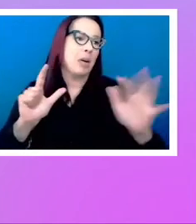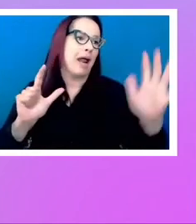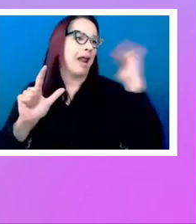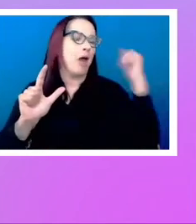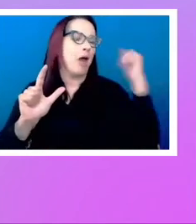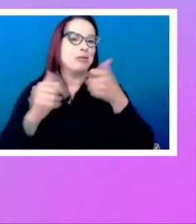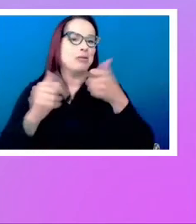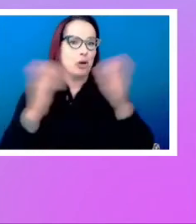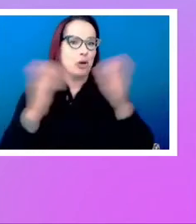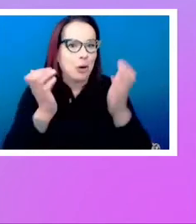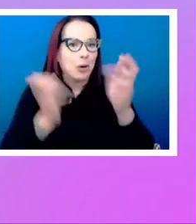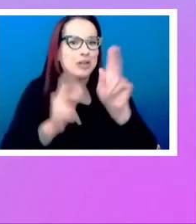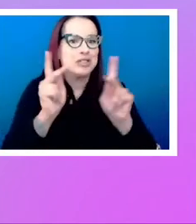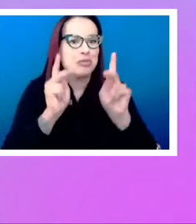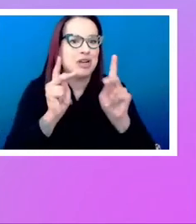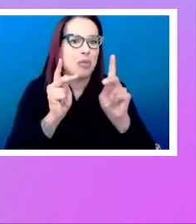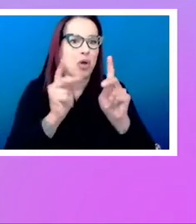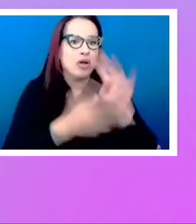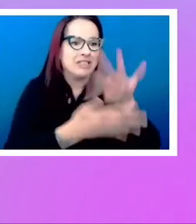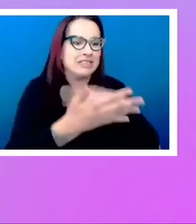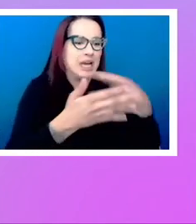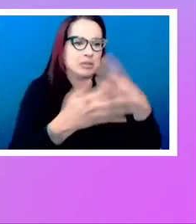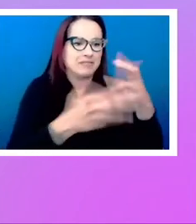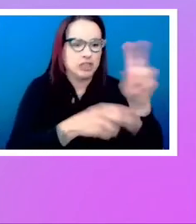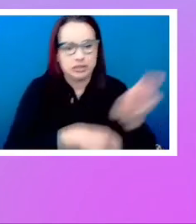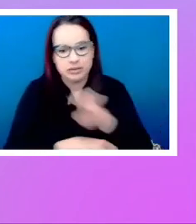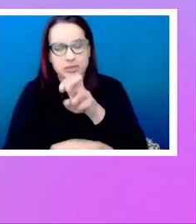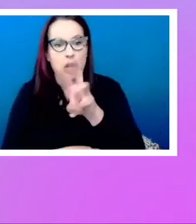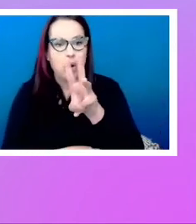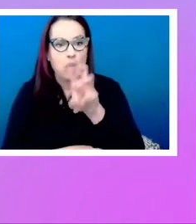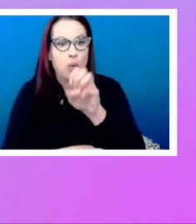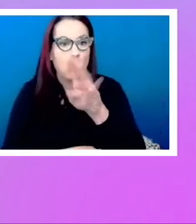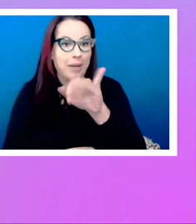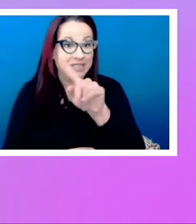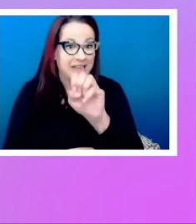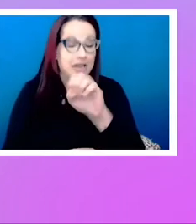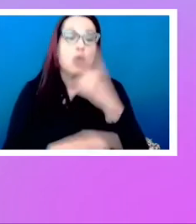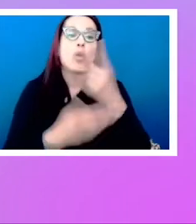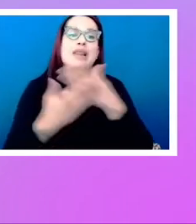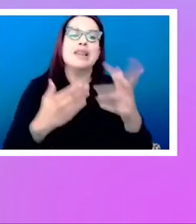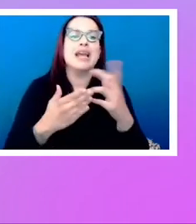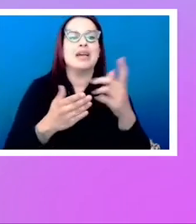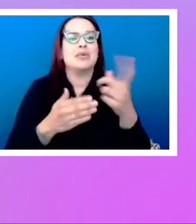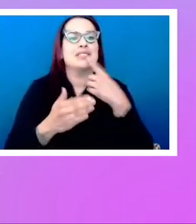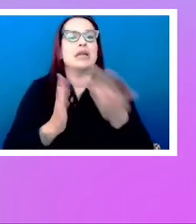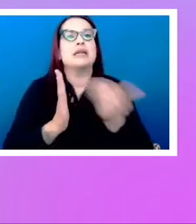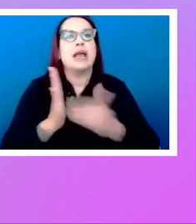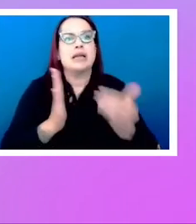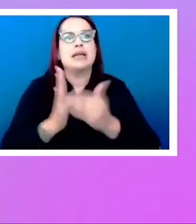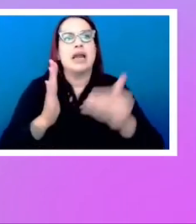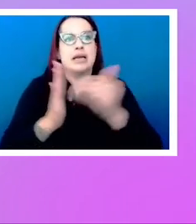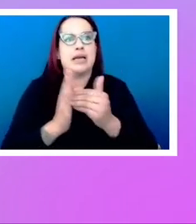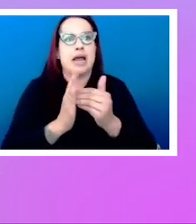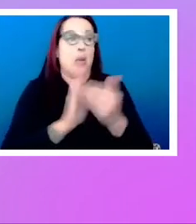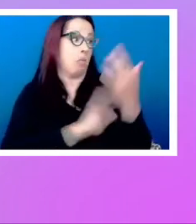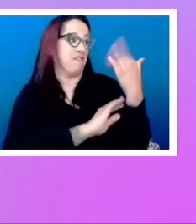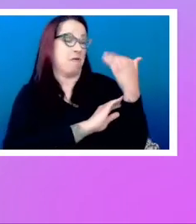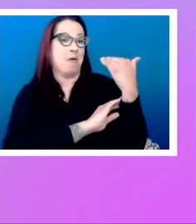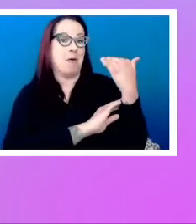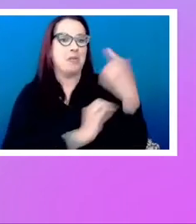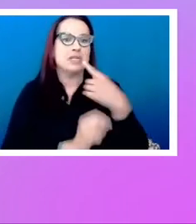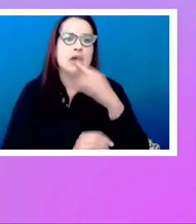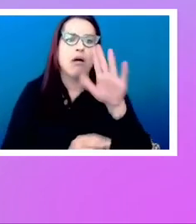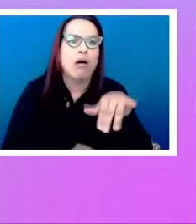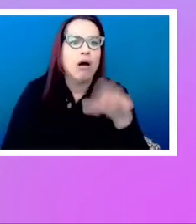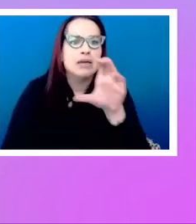away from tables. And one of the things that we said over and over again back then was, oh, but CSS lets you